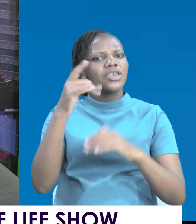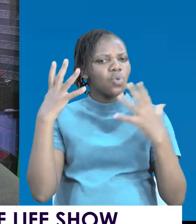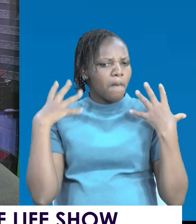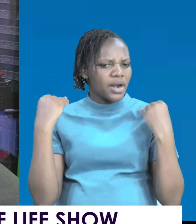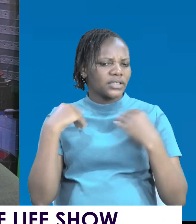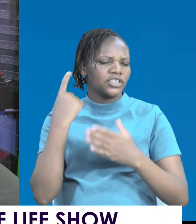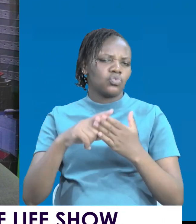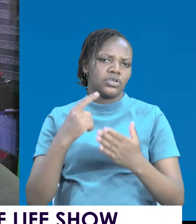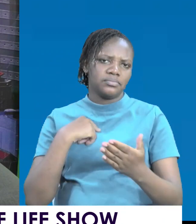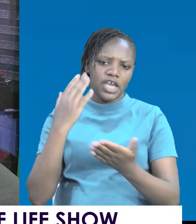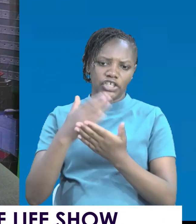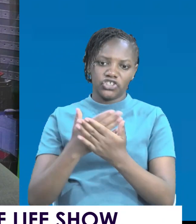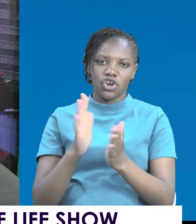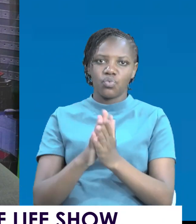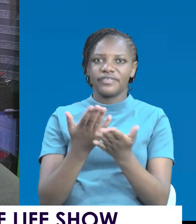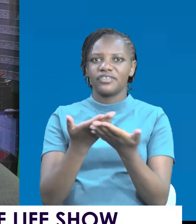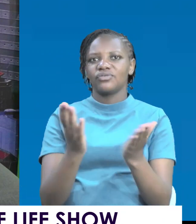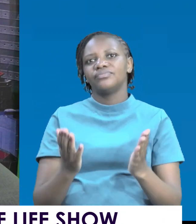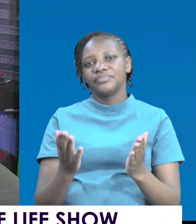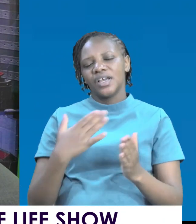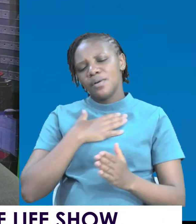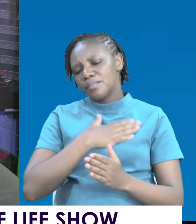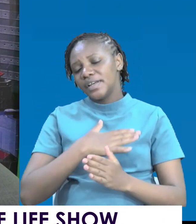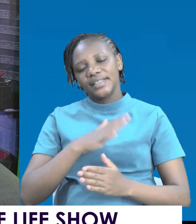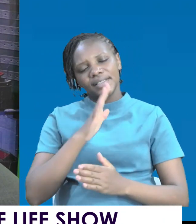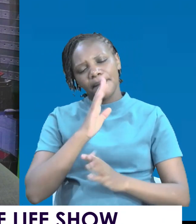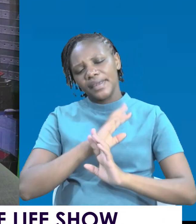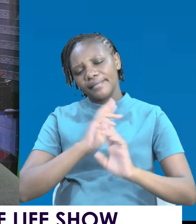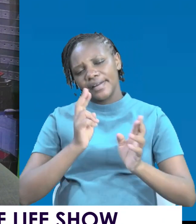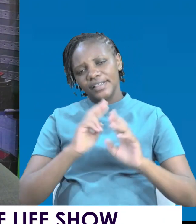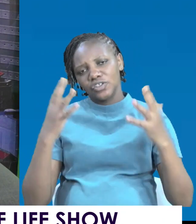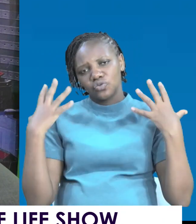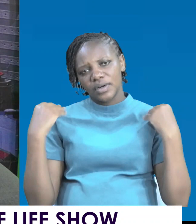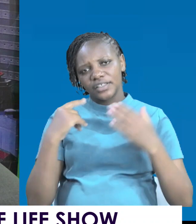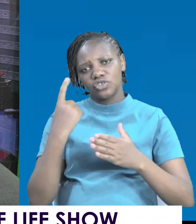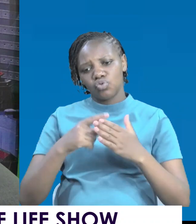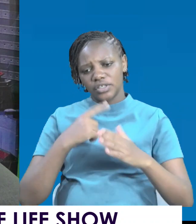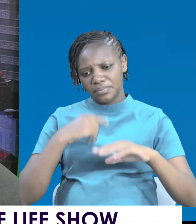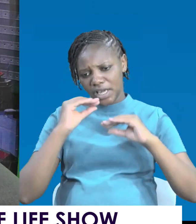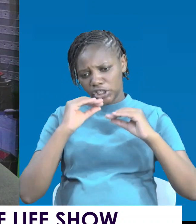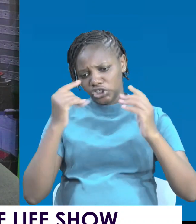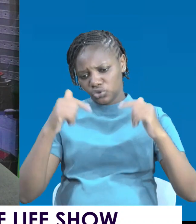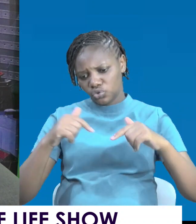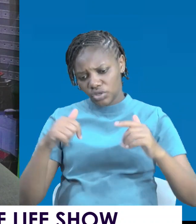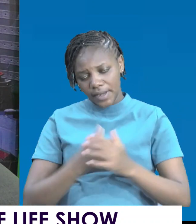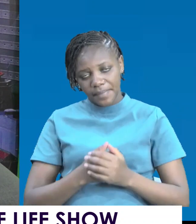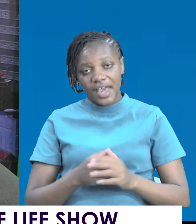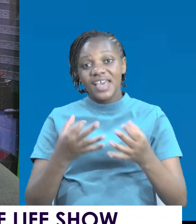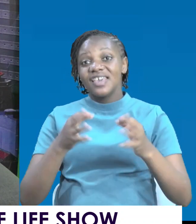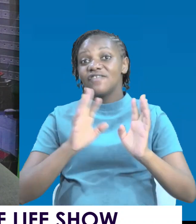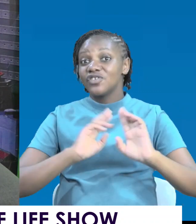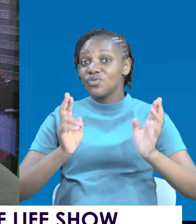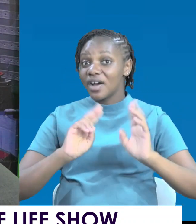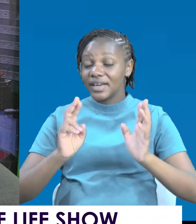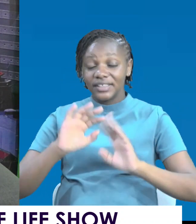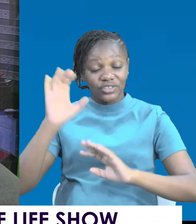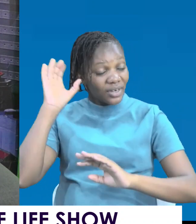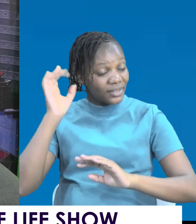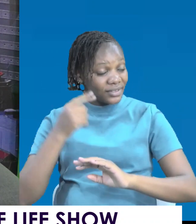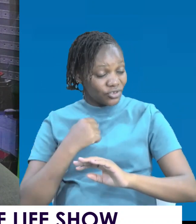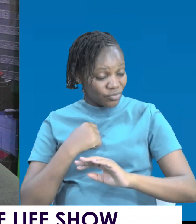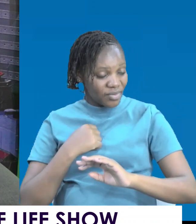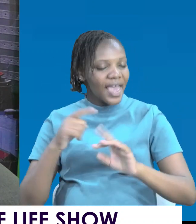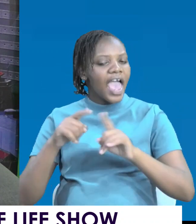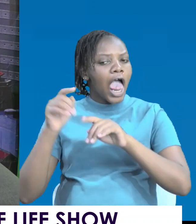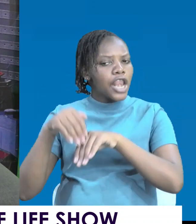things that I am sharing. May you be willing. If you are willing to listen to these things, if you are obedient to them,